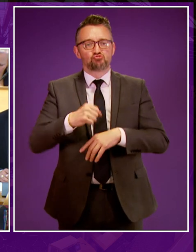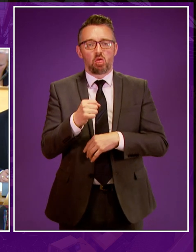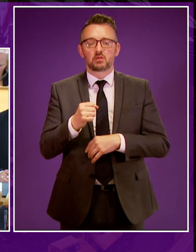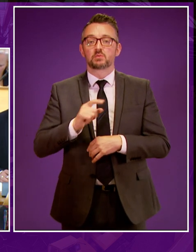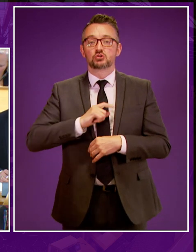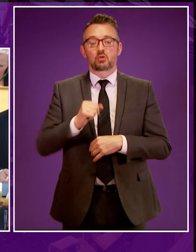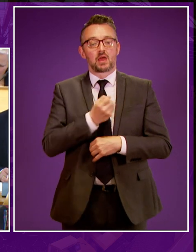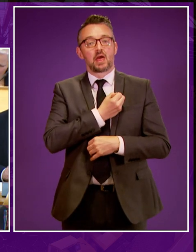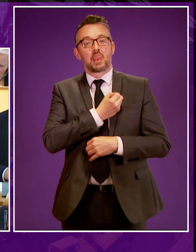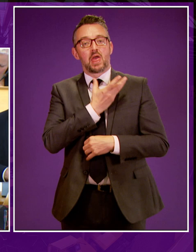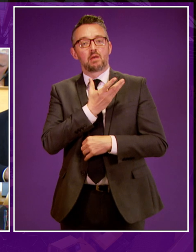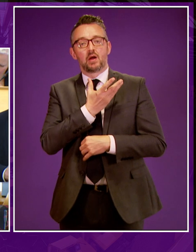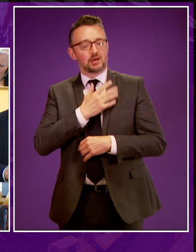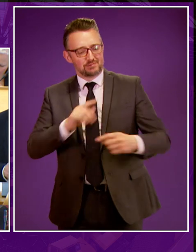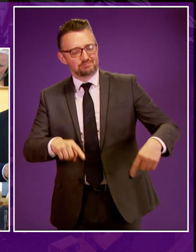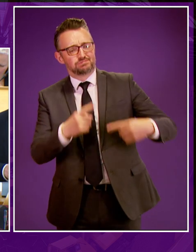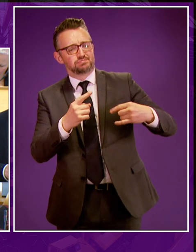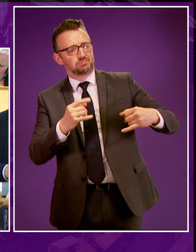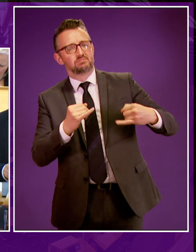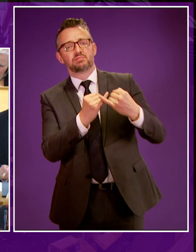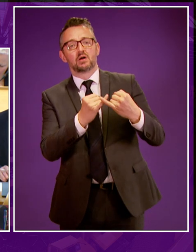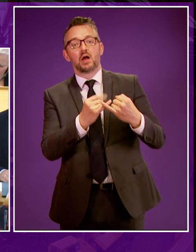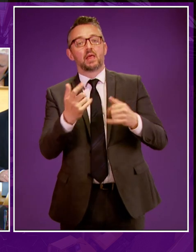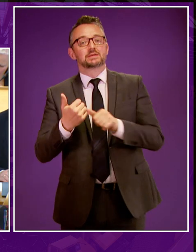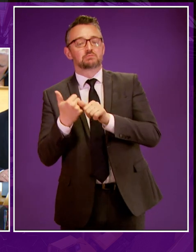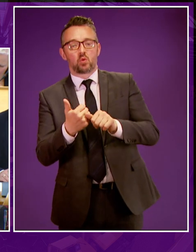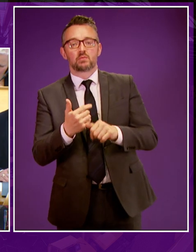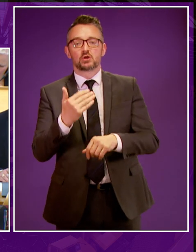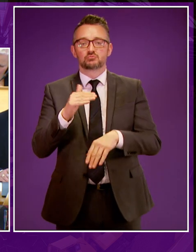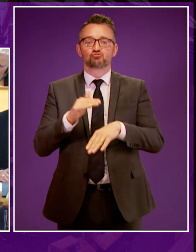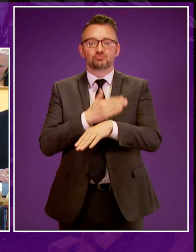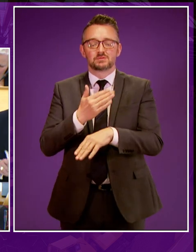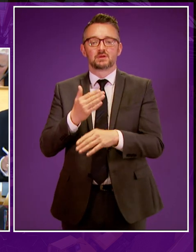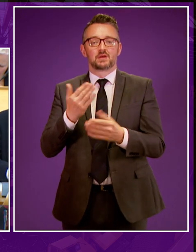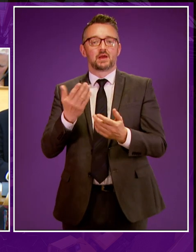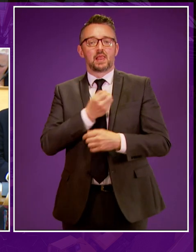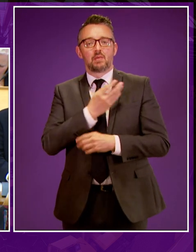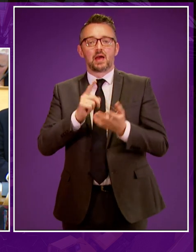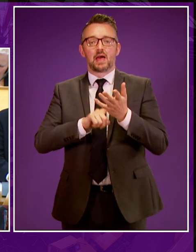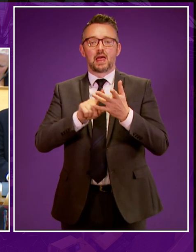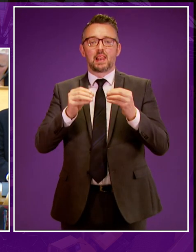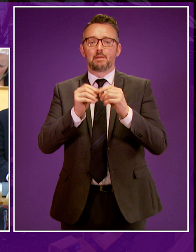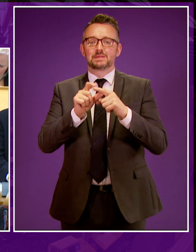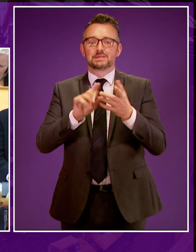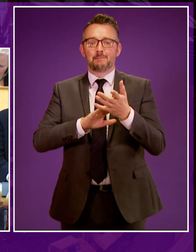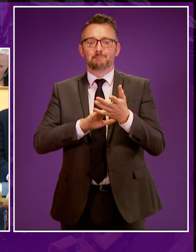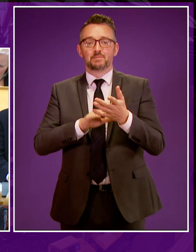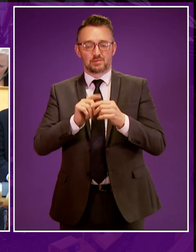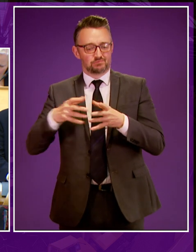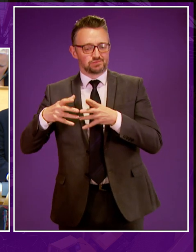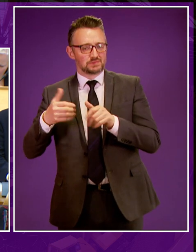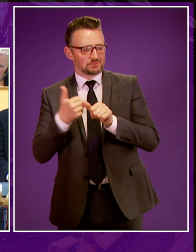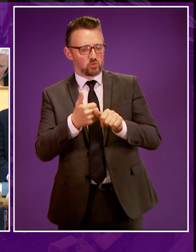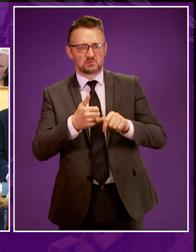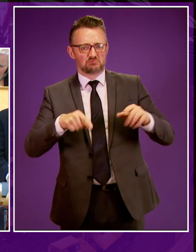since Scottish Labour's amendment against fracking was supported by the Lib Dems and Green MSPs, making a parliamentary majority. This was a